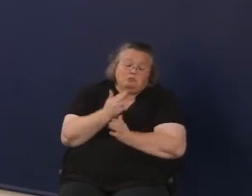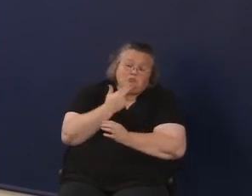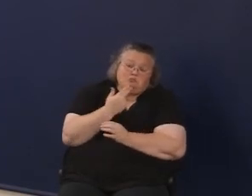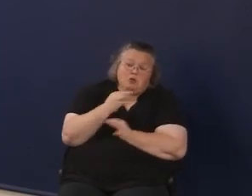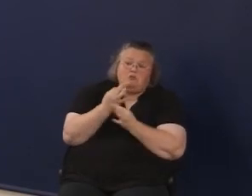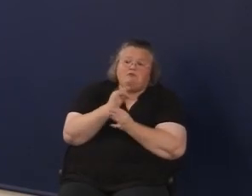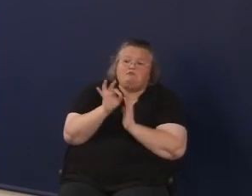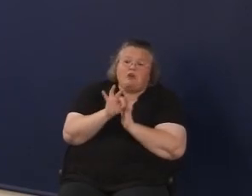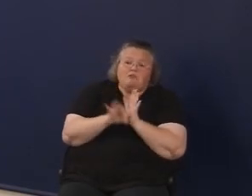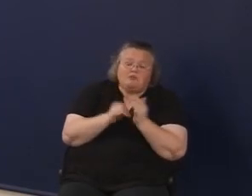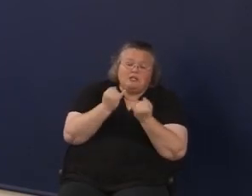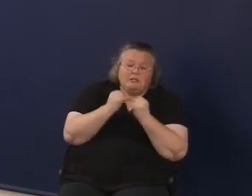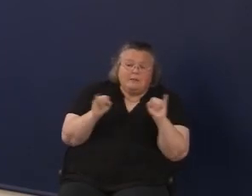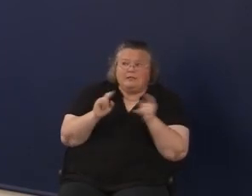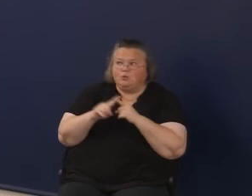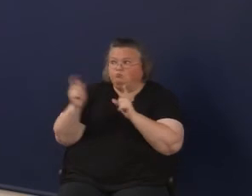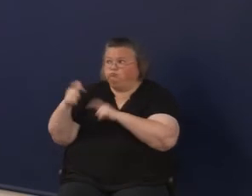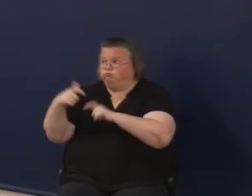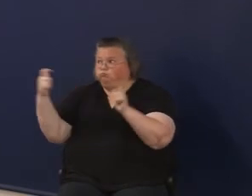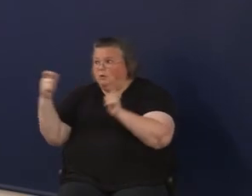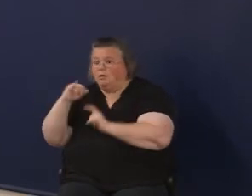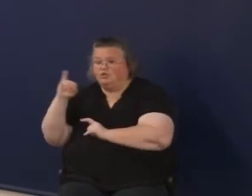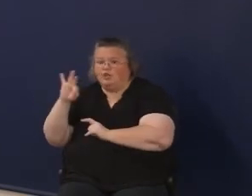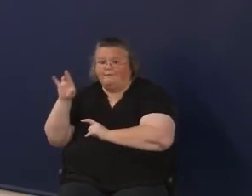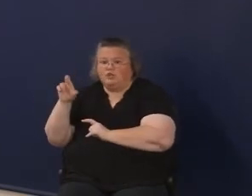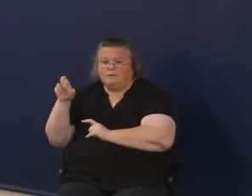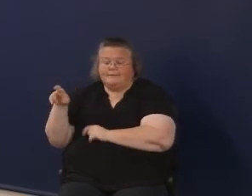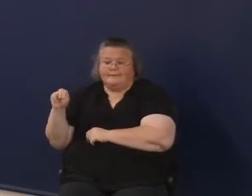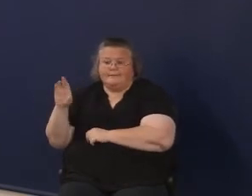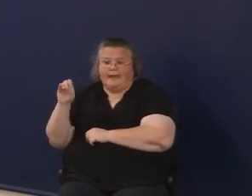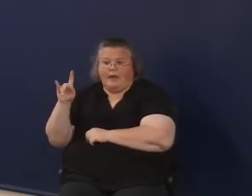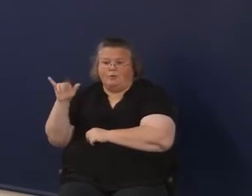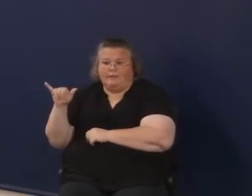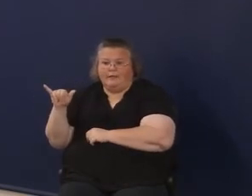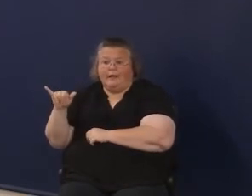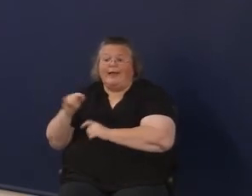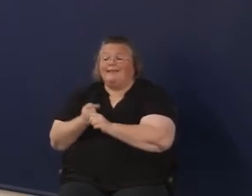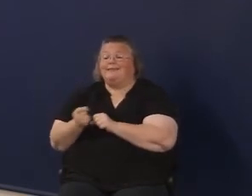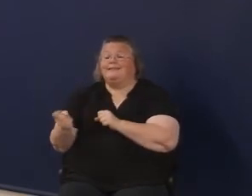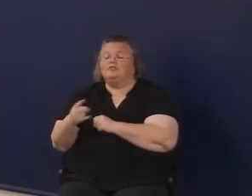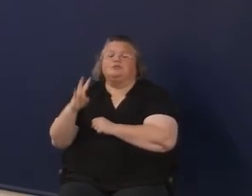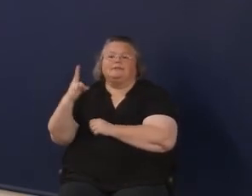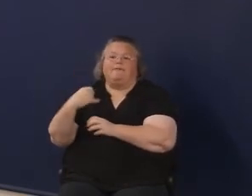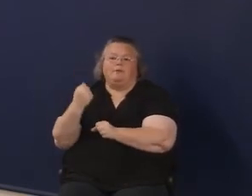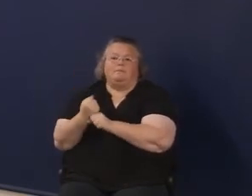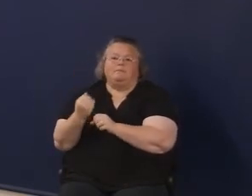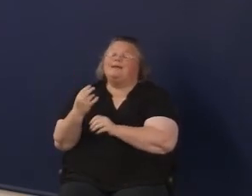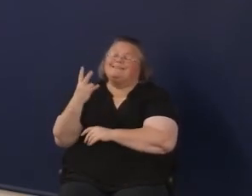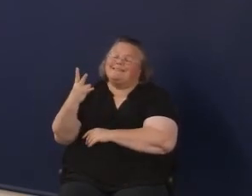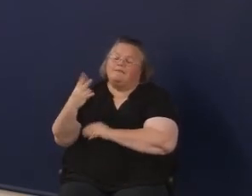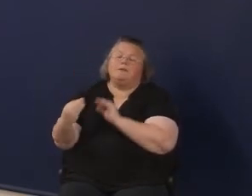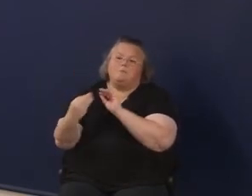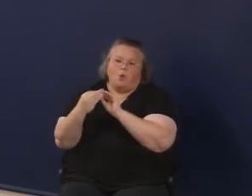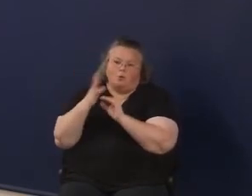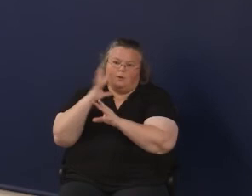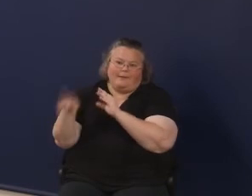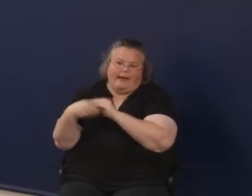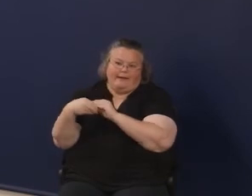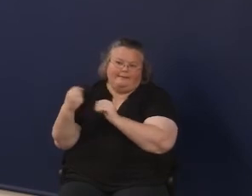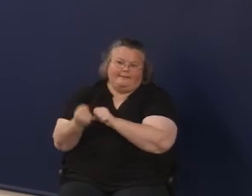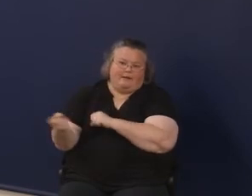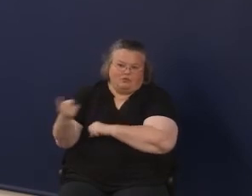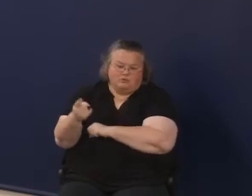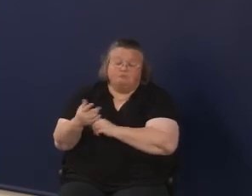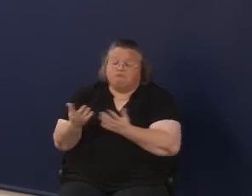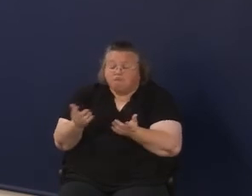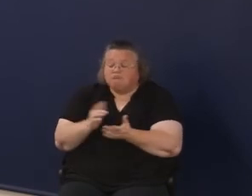Frankfurt Independent, to Jefferson County. And then seven more the year after that. So I think we're all on the